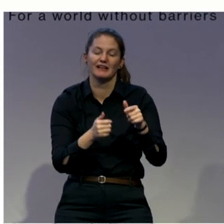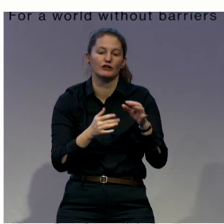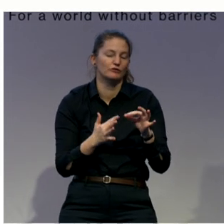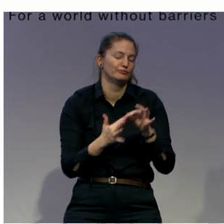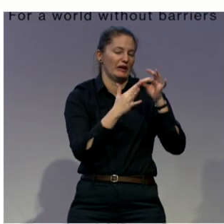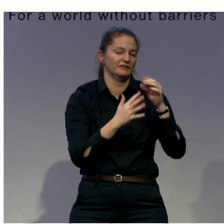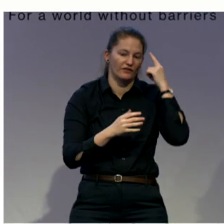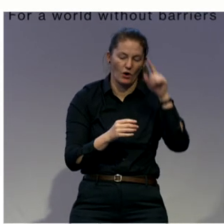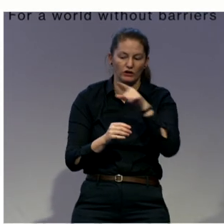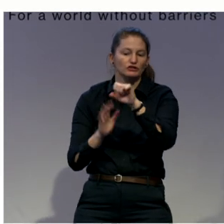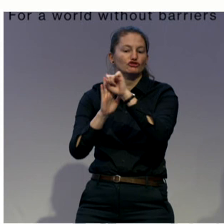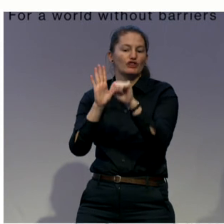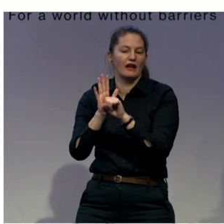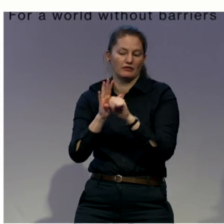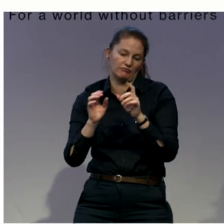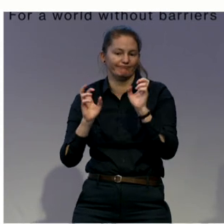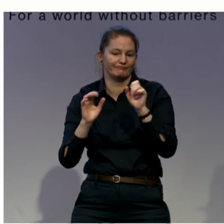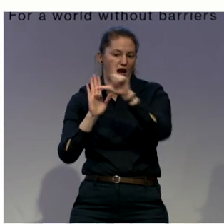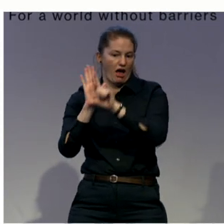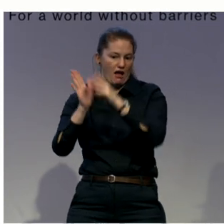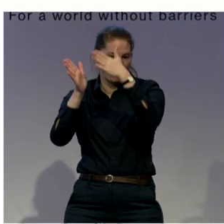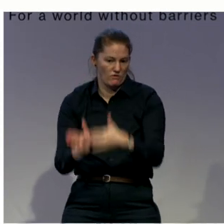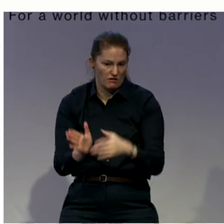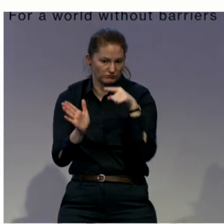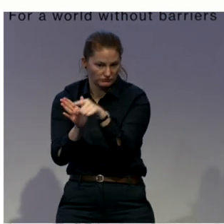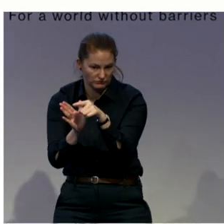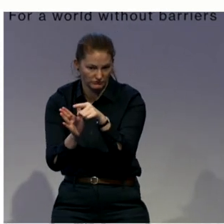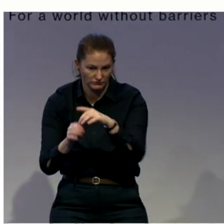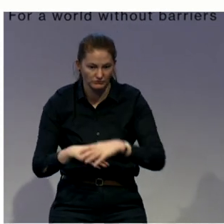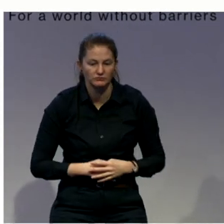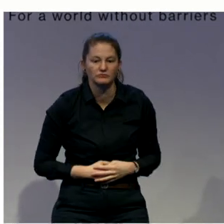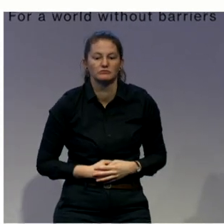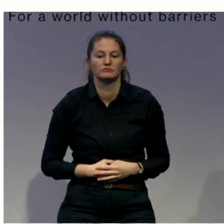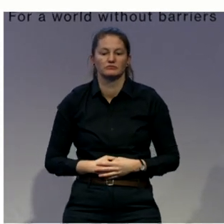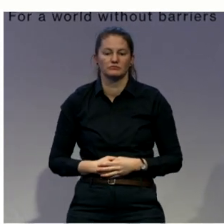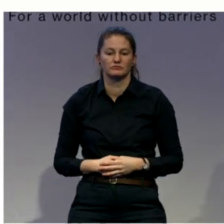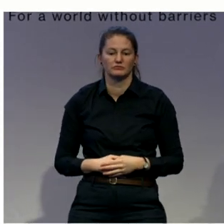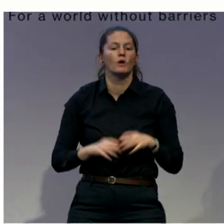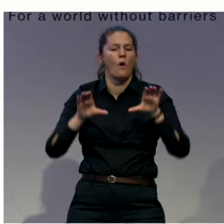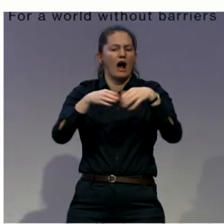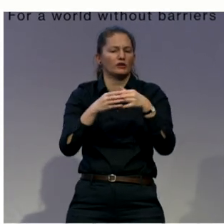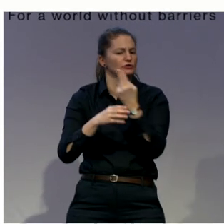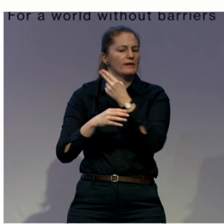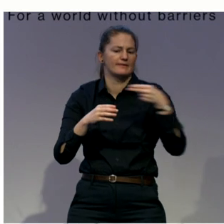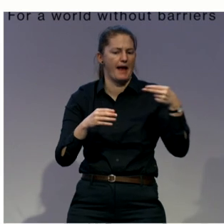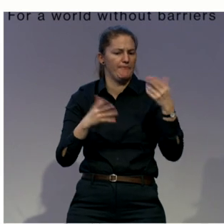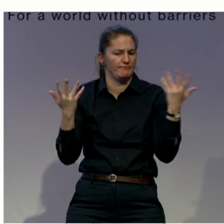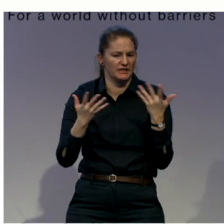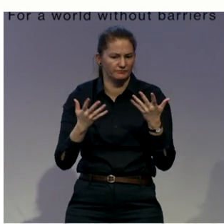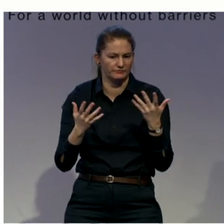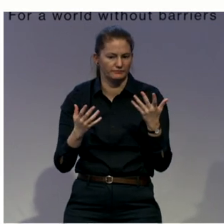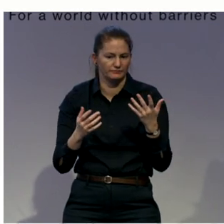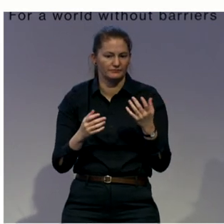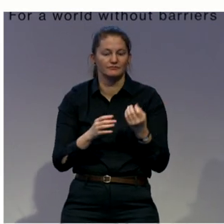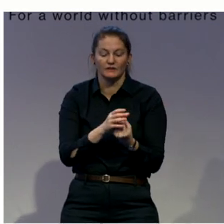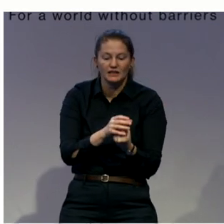partnering with an organization called Grow Through Opportunity, which does internships for youth with intellectual and developmental